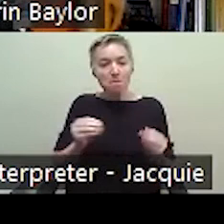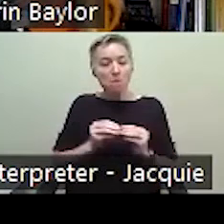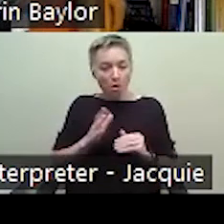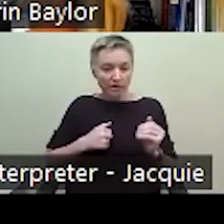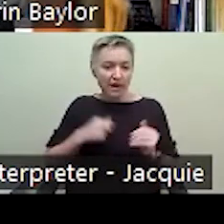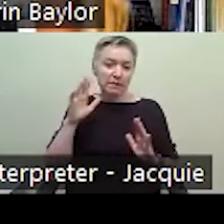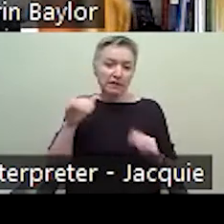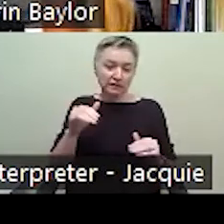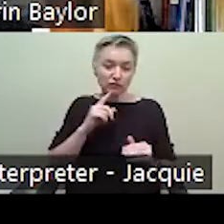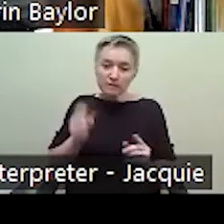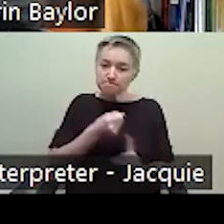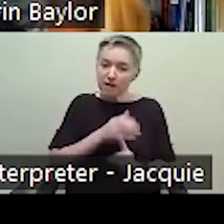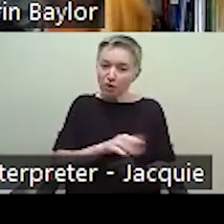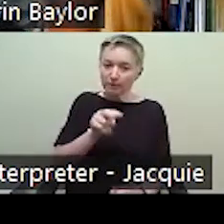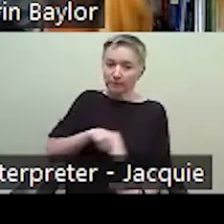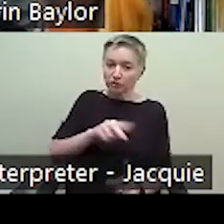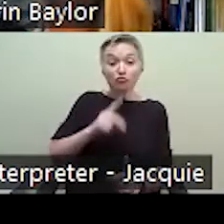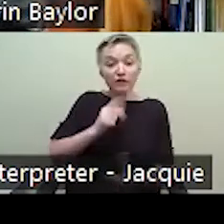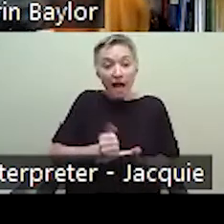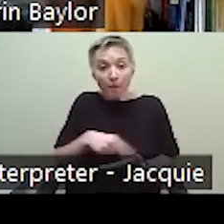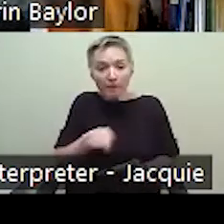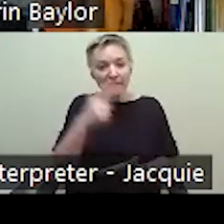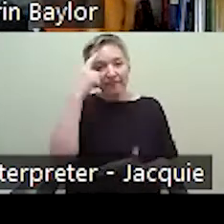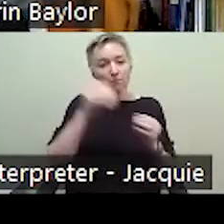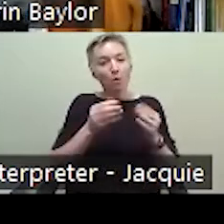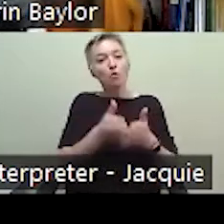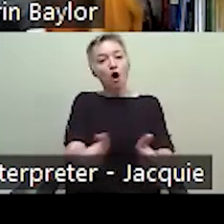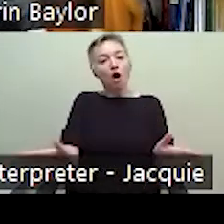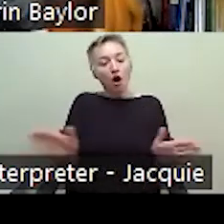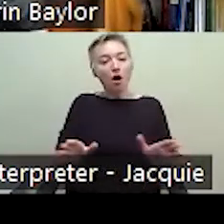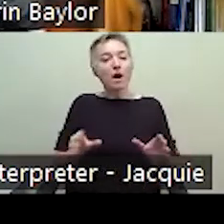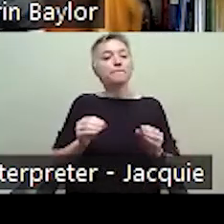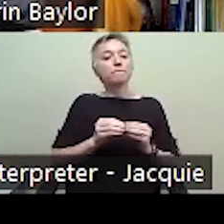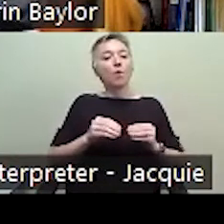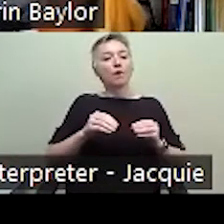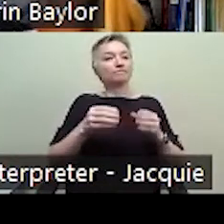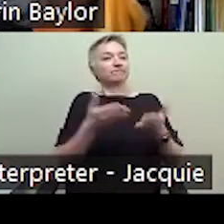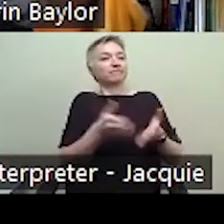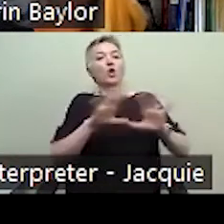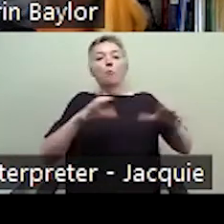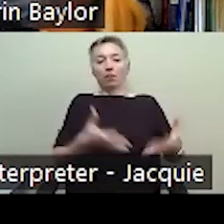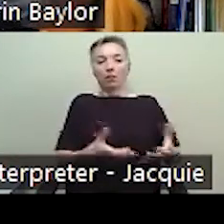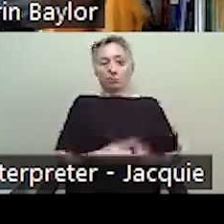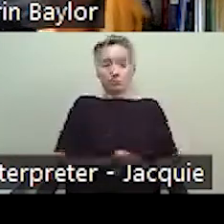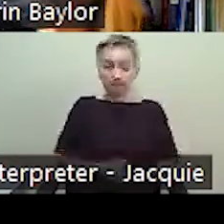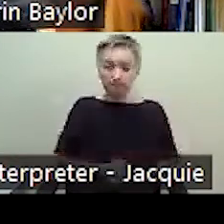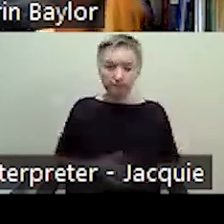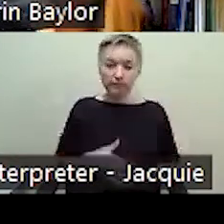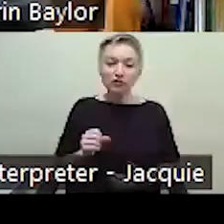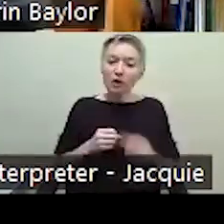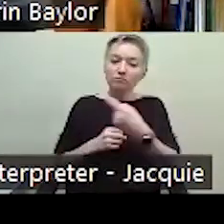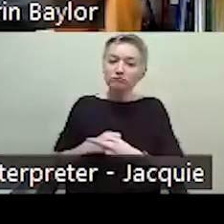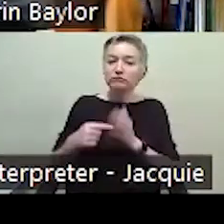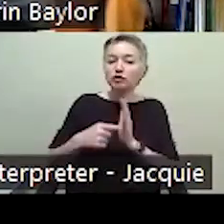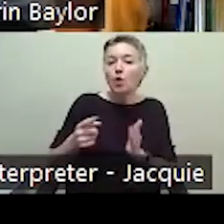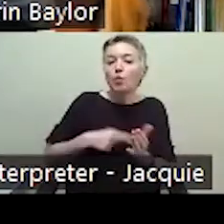think much more broader and much more globally. Um, so here are some of the things that students have said they have gotten out of